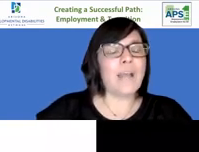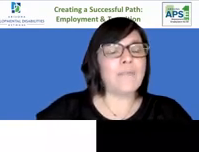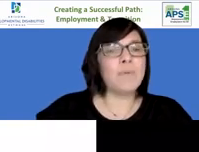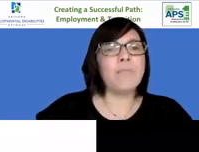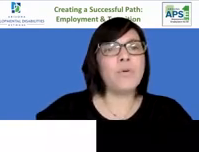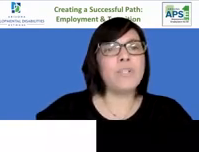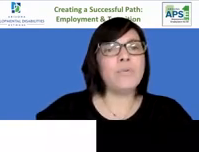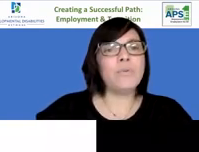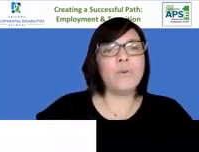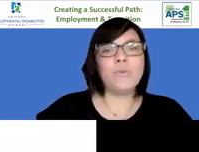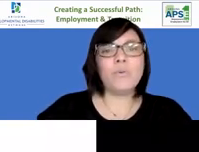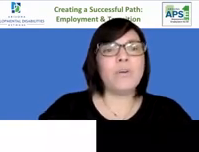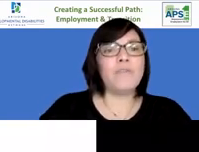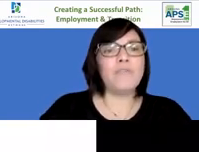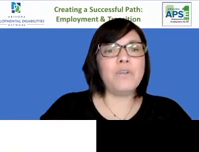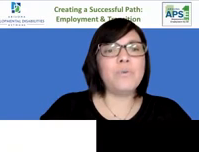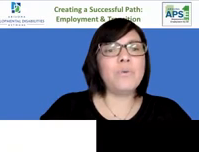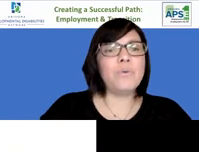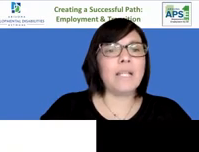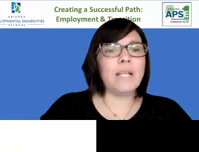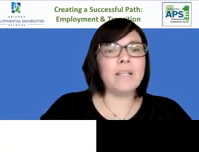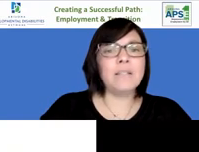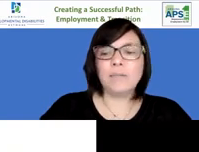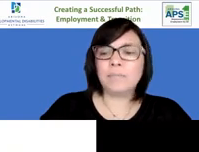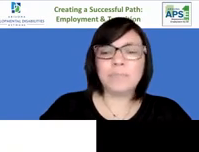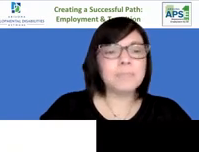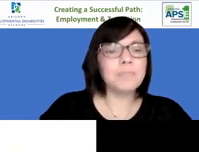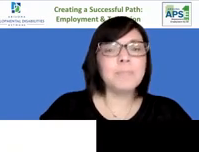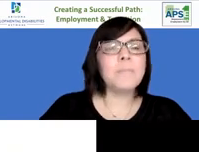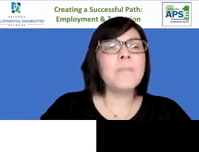will with abspie i'm going to go through a few guidelines